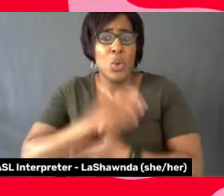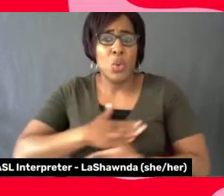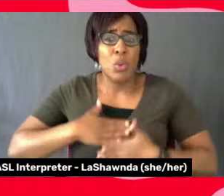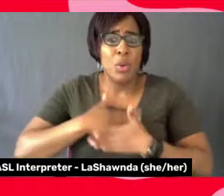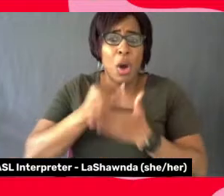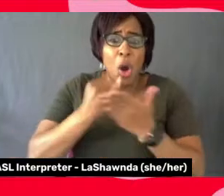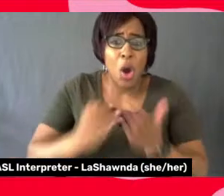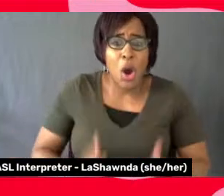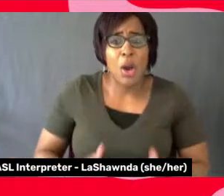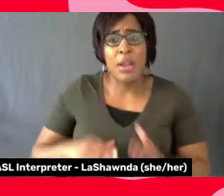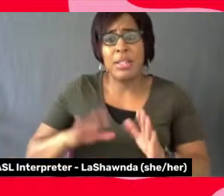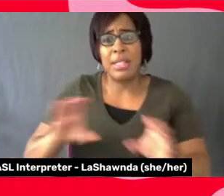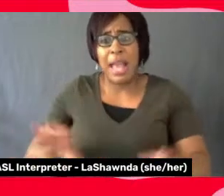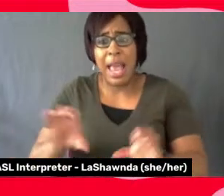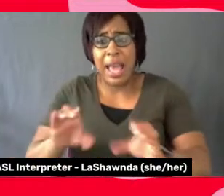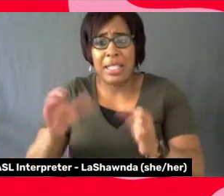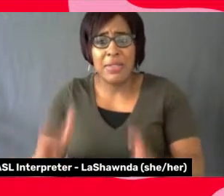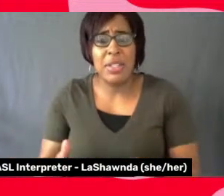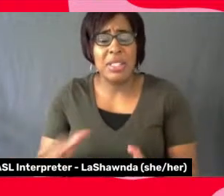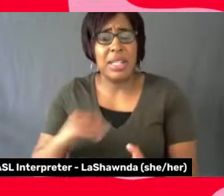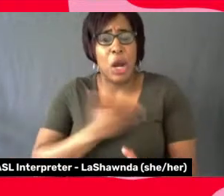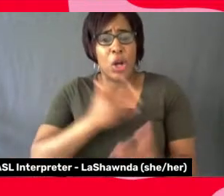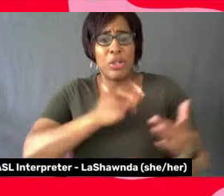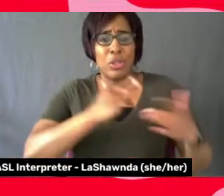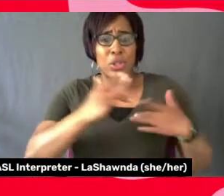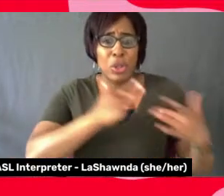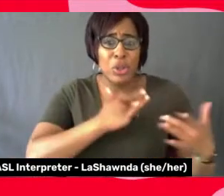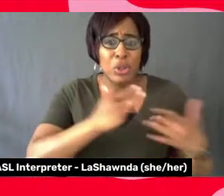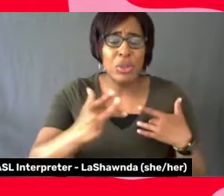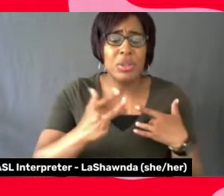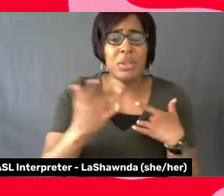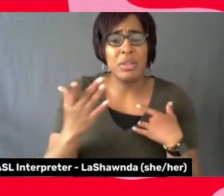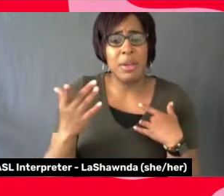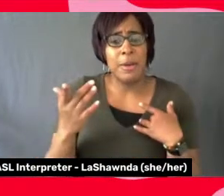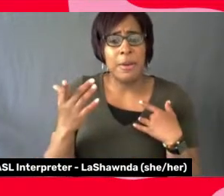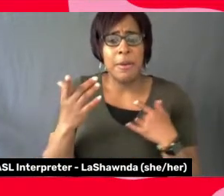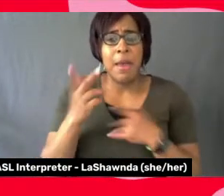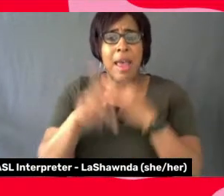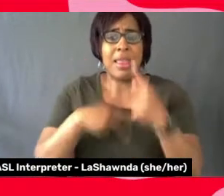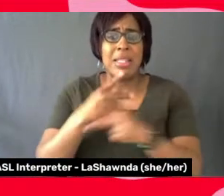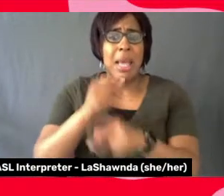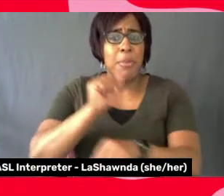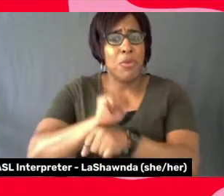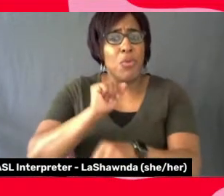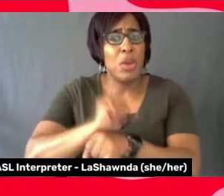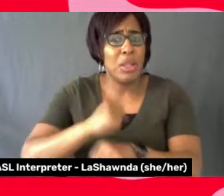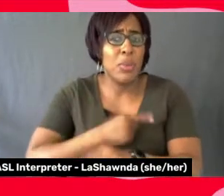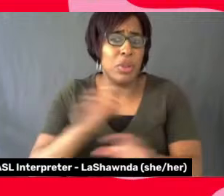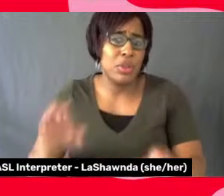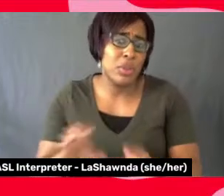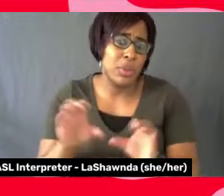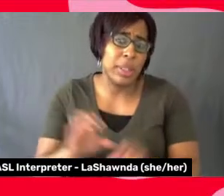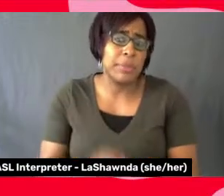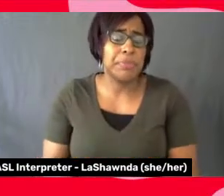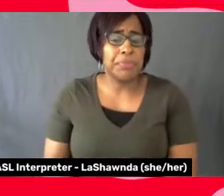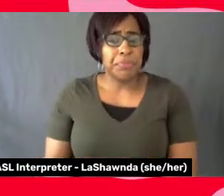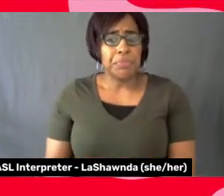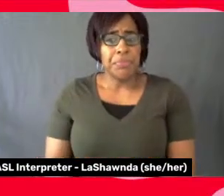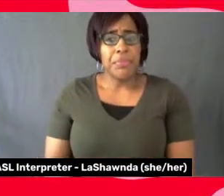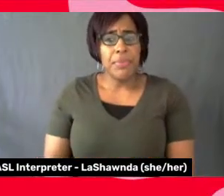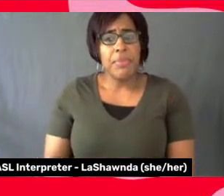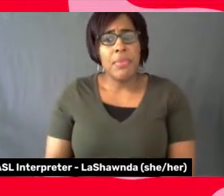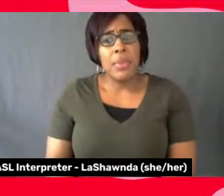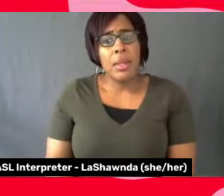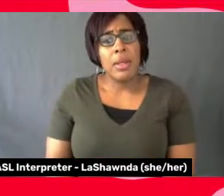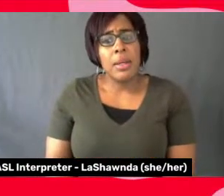and what we're concerned with and what we're the kind of work that we're making. So it's great